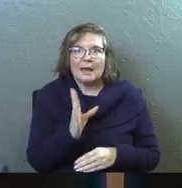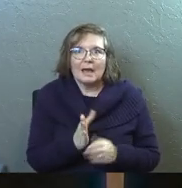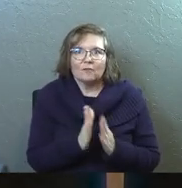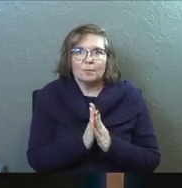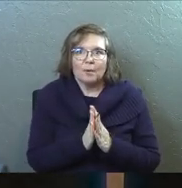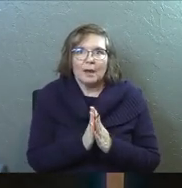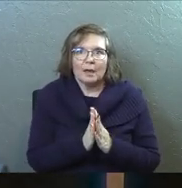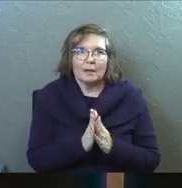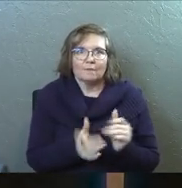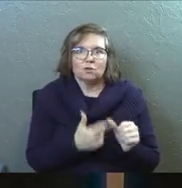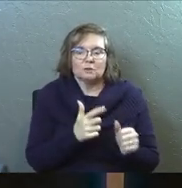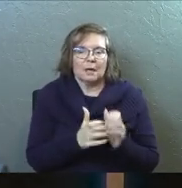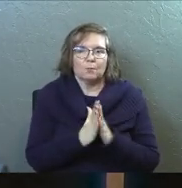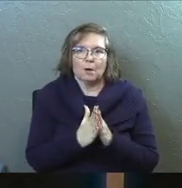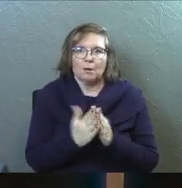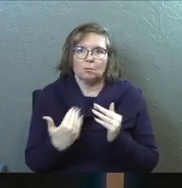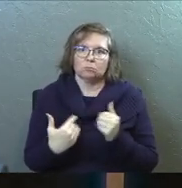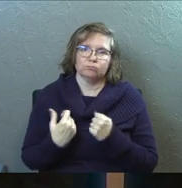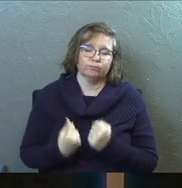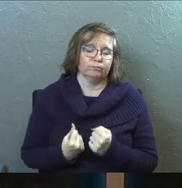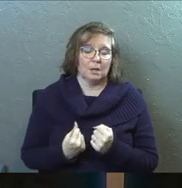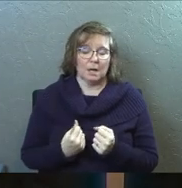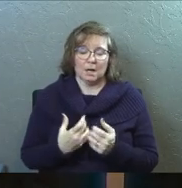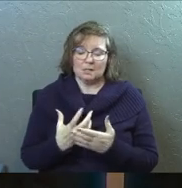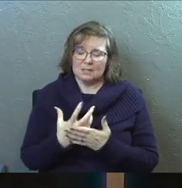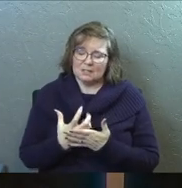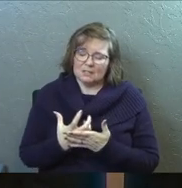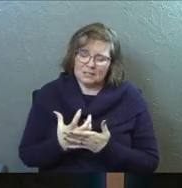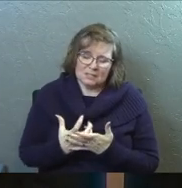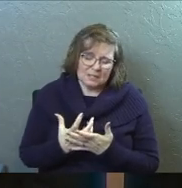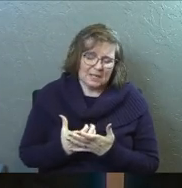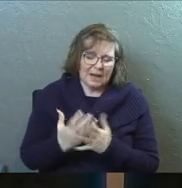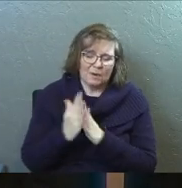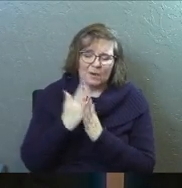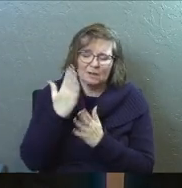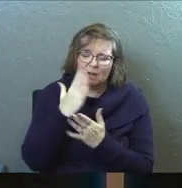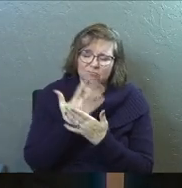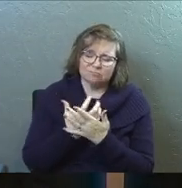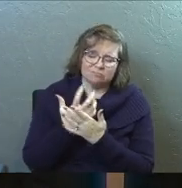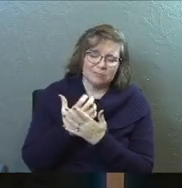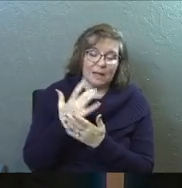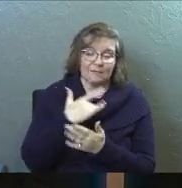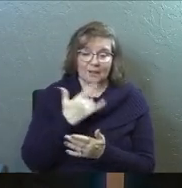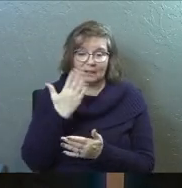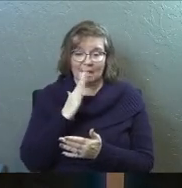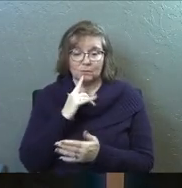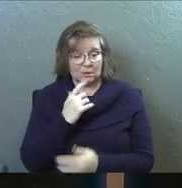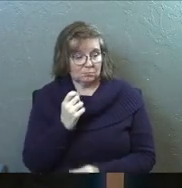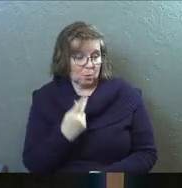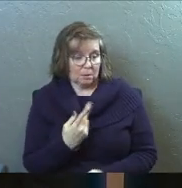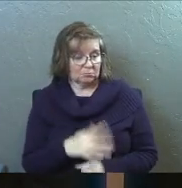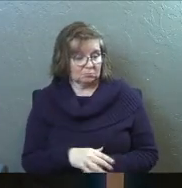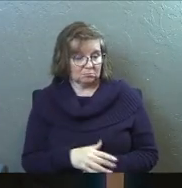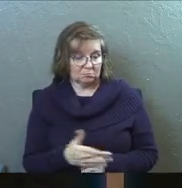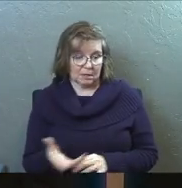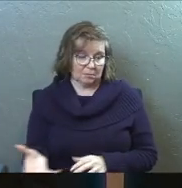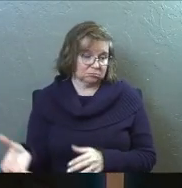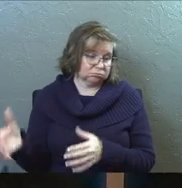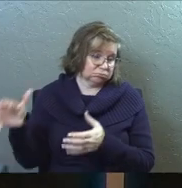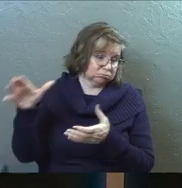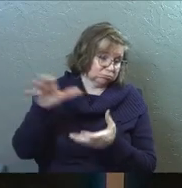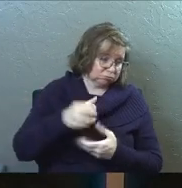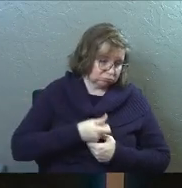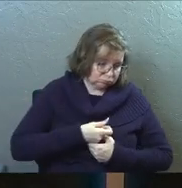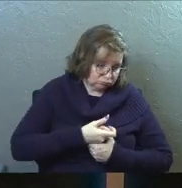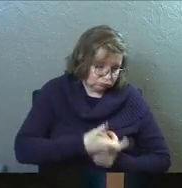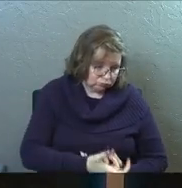never prayed before. And I was desperate and I wanted it. And I was asking God. And I feel like God in that moment was like, well, I'm pouring myself